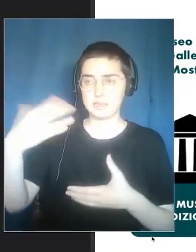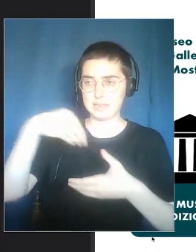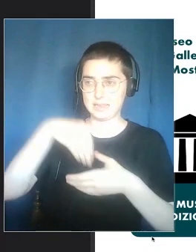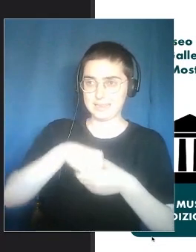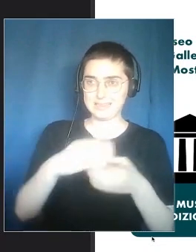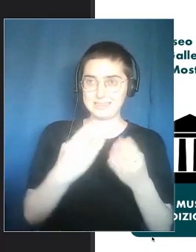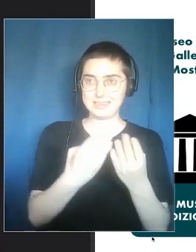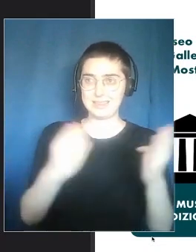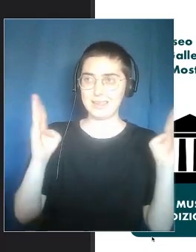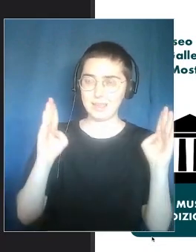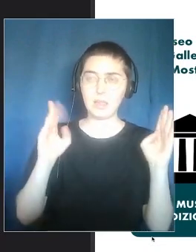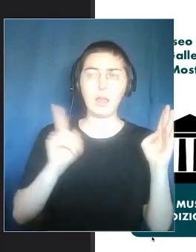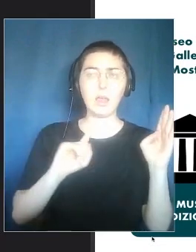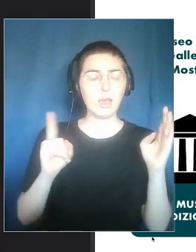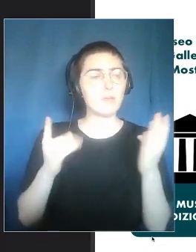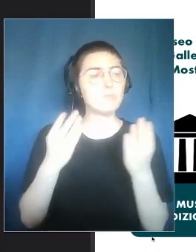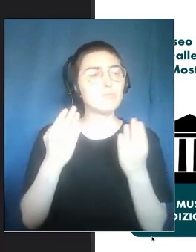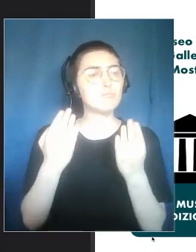Museums also are mobile.